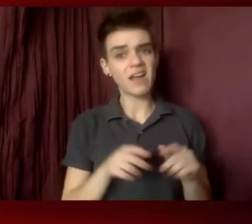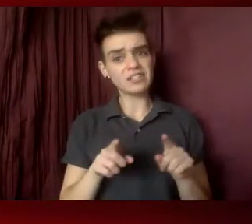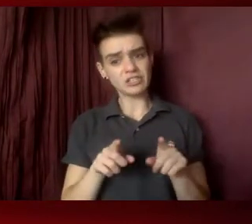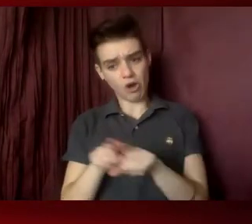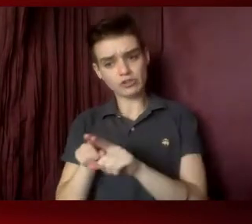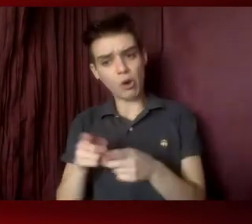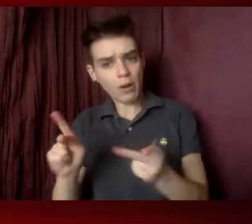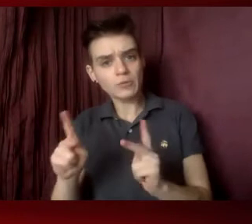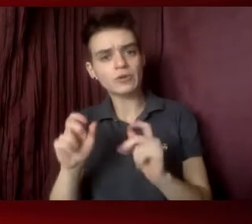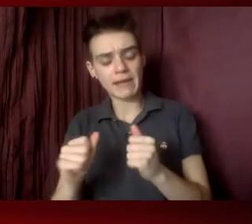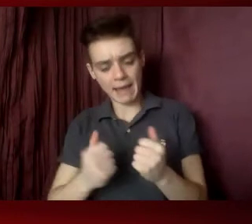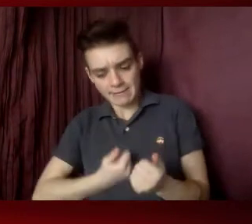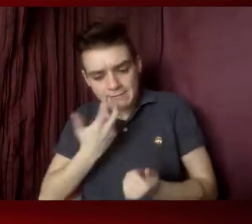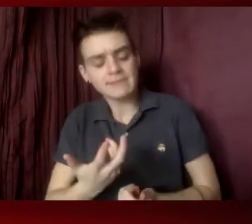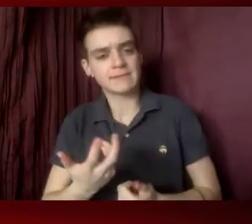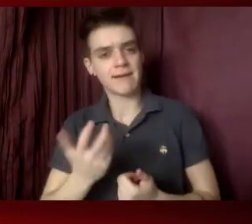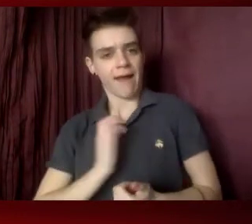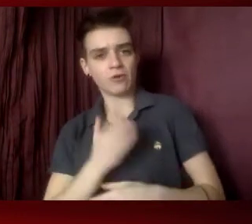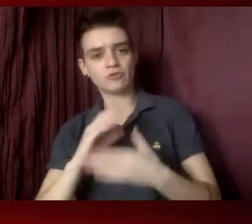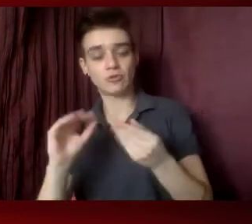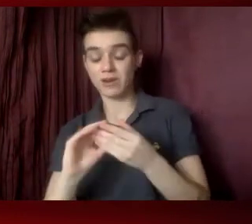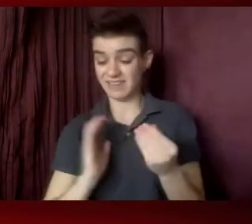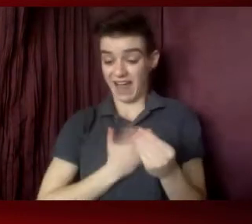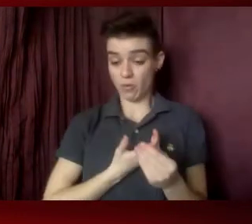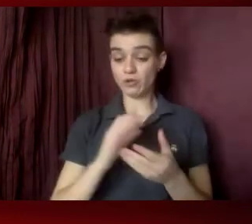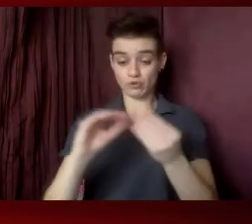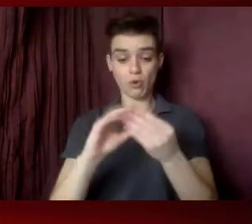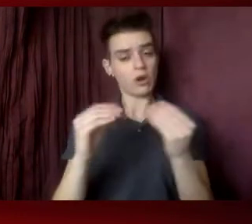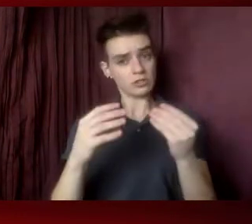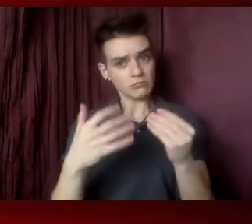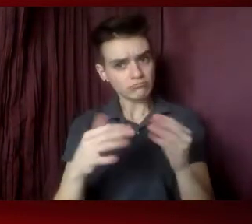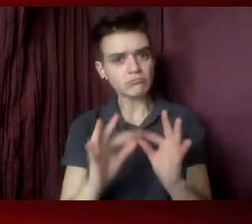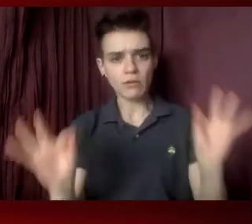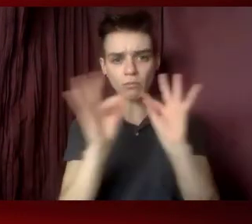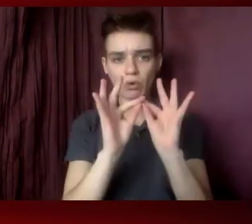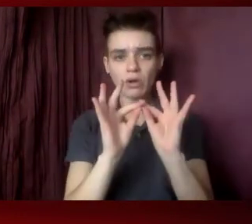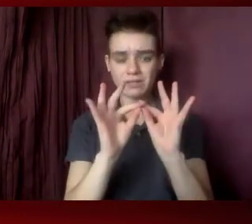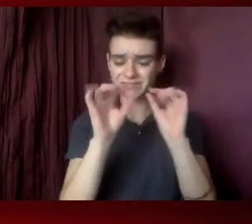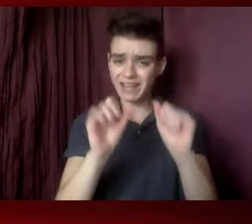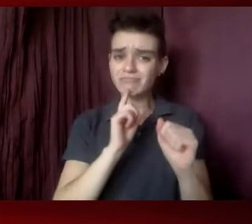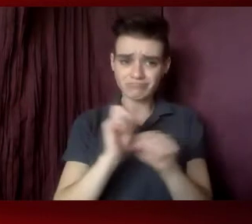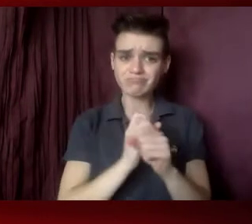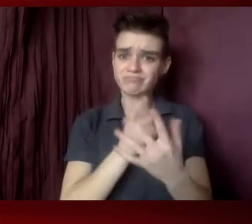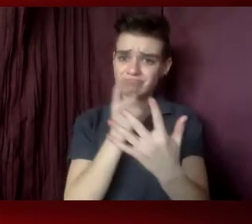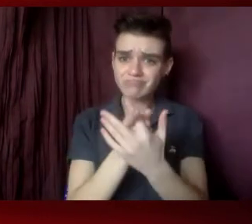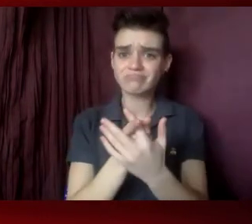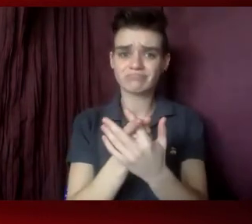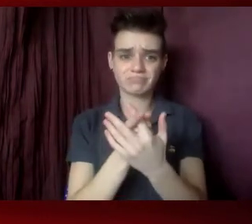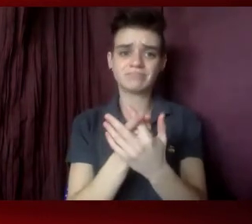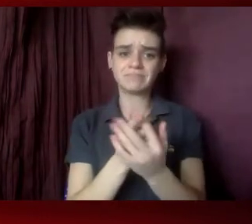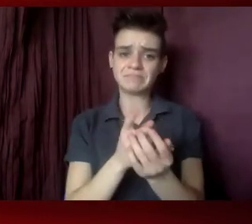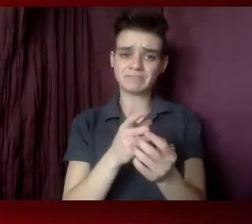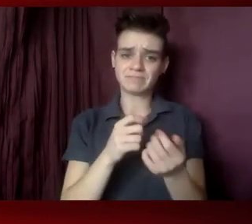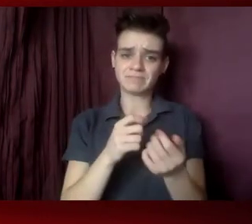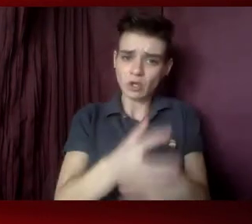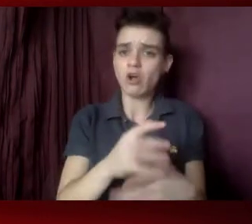voices matter, our stories matter, and they can actually really truly make a difference and make a change and